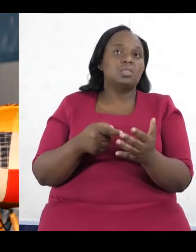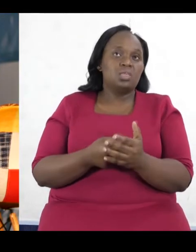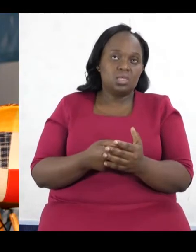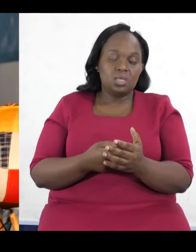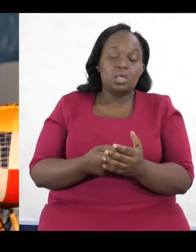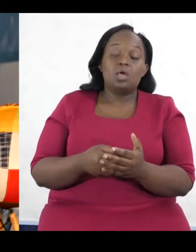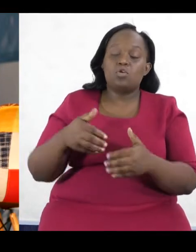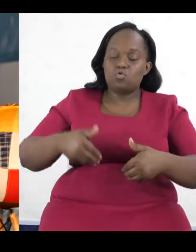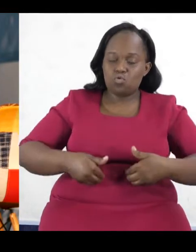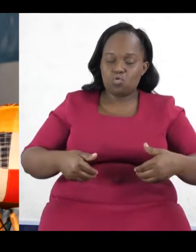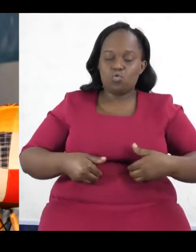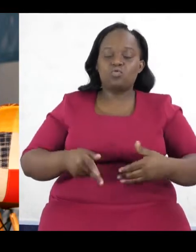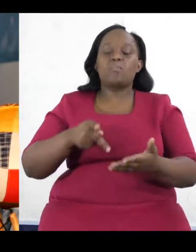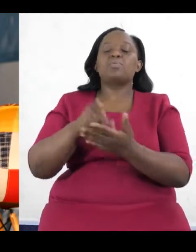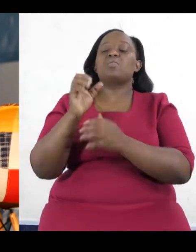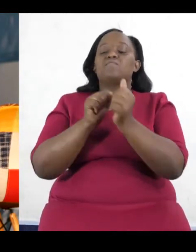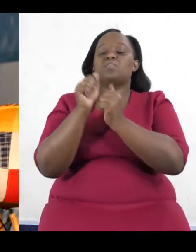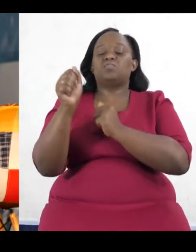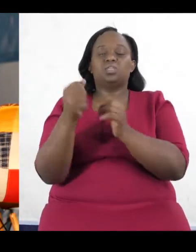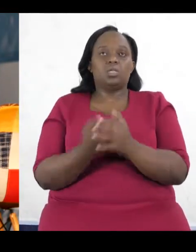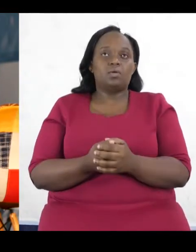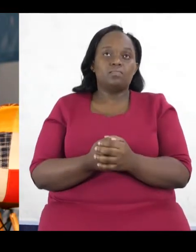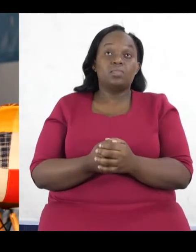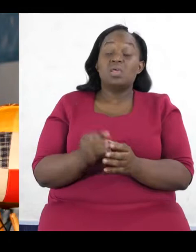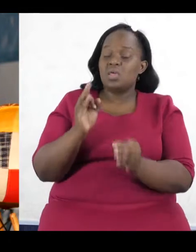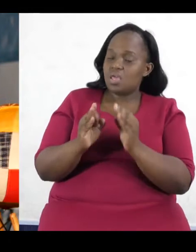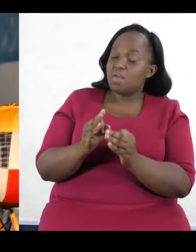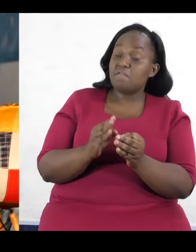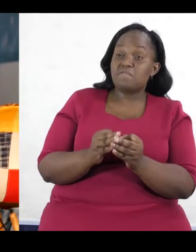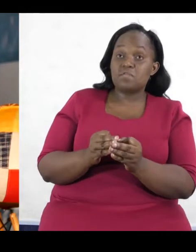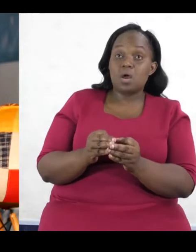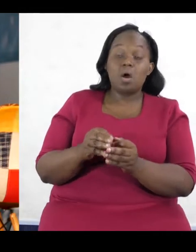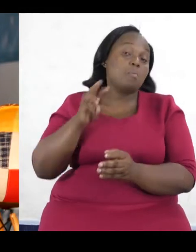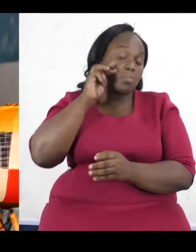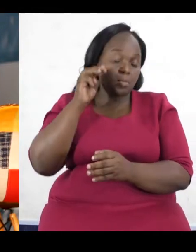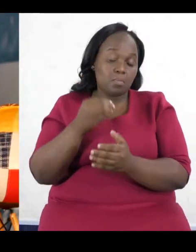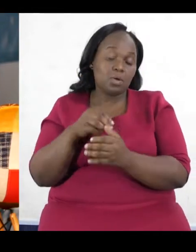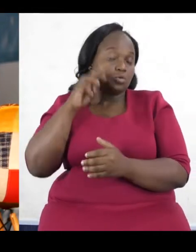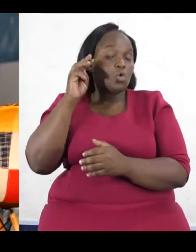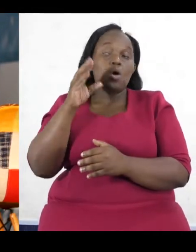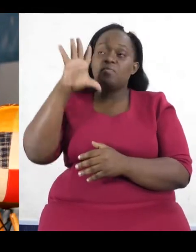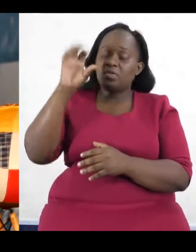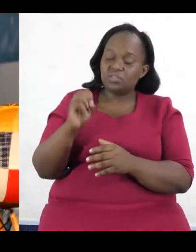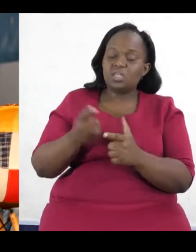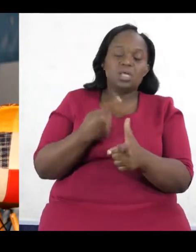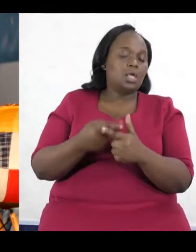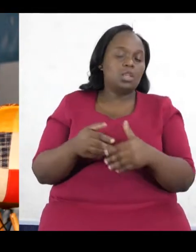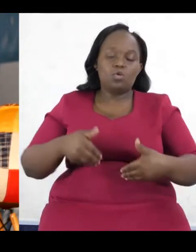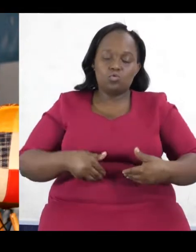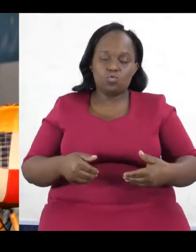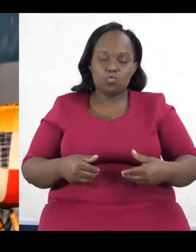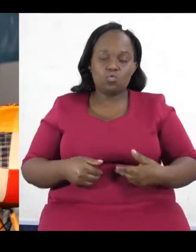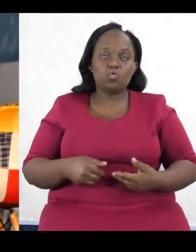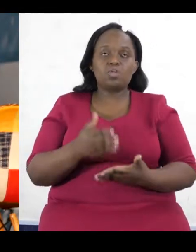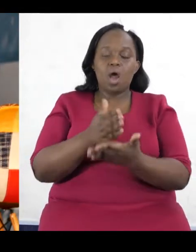buy for Senate, a young person will probably pay $15,000. I think it's $15,000 and then you pay $25,000. So, those are some of the